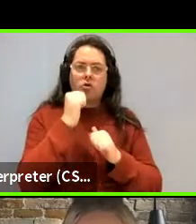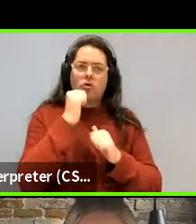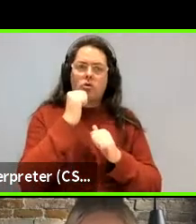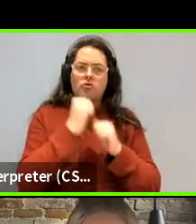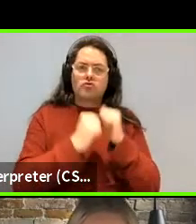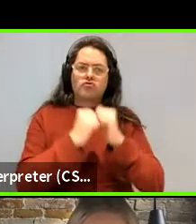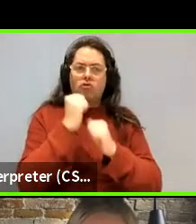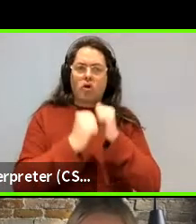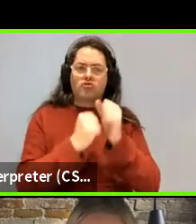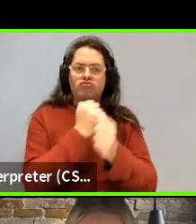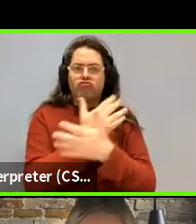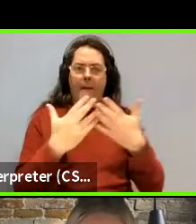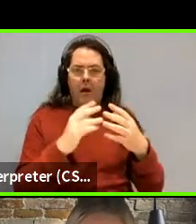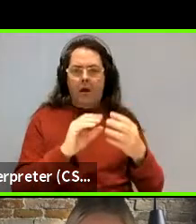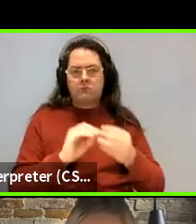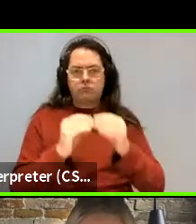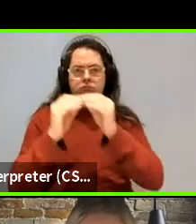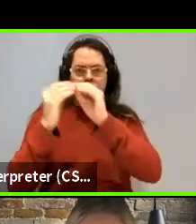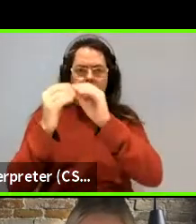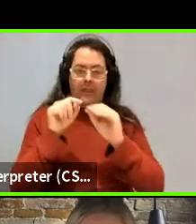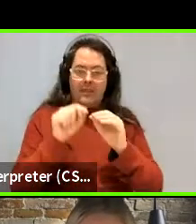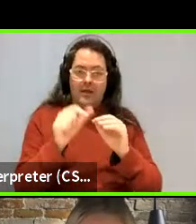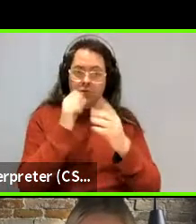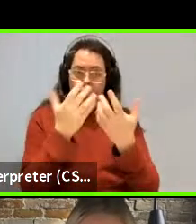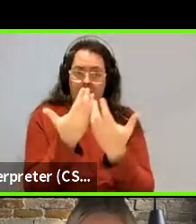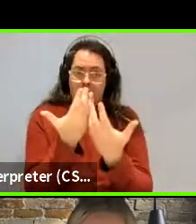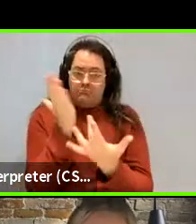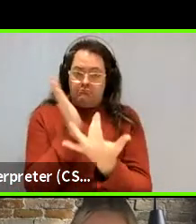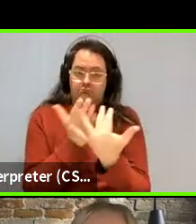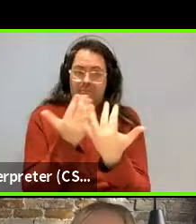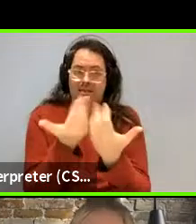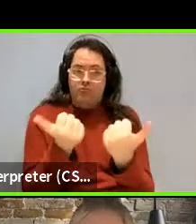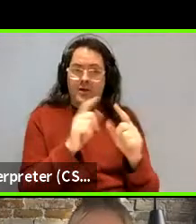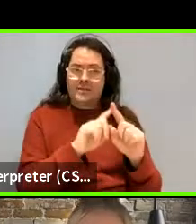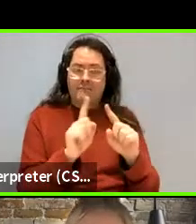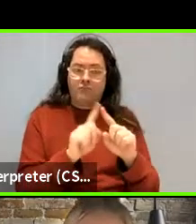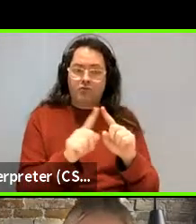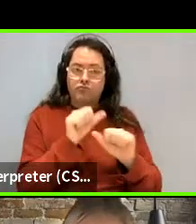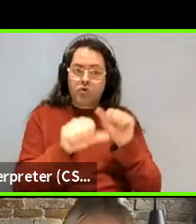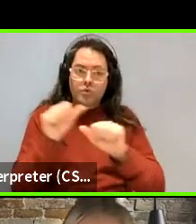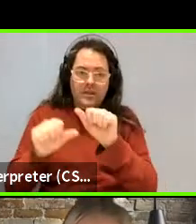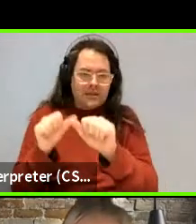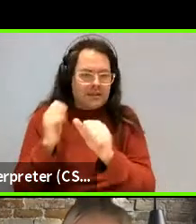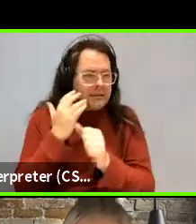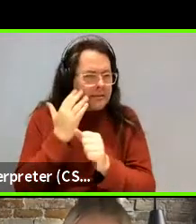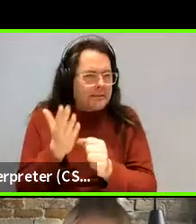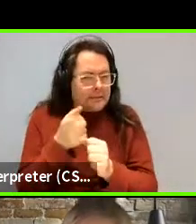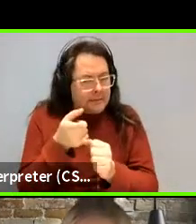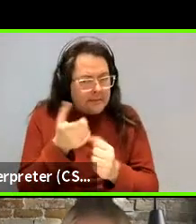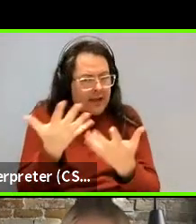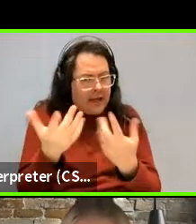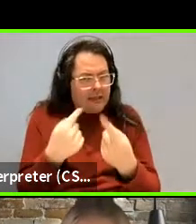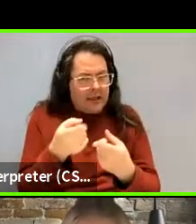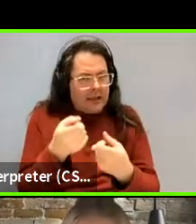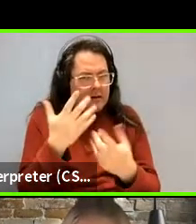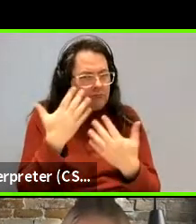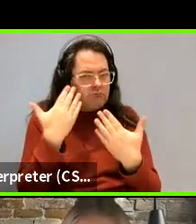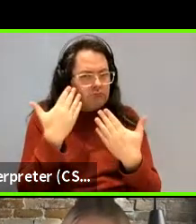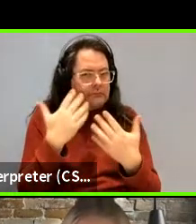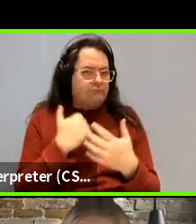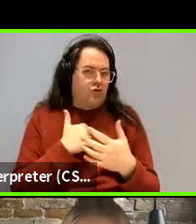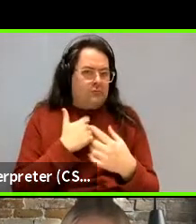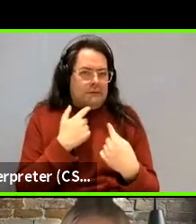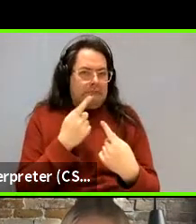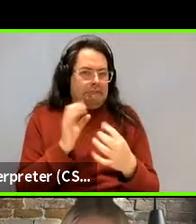if it's, uh, if it's going to distinguish multiple accounts here. So I'm sorry. I don't have anything